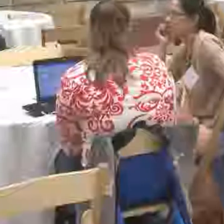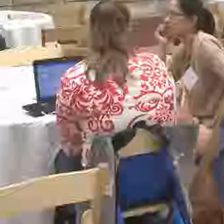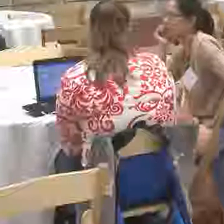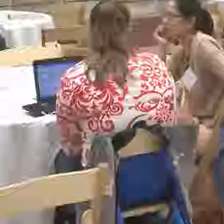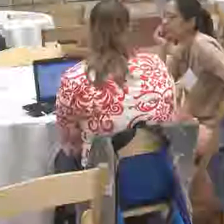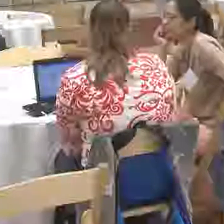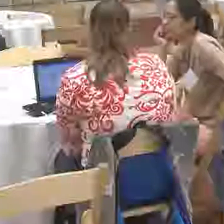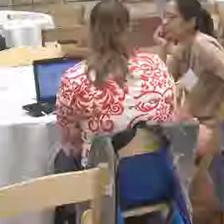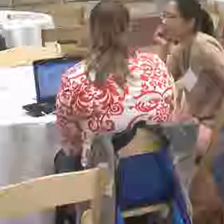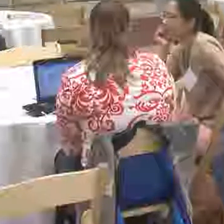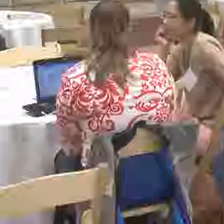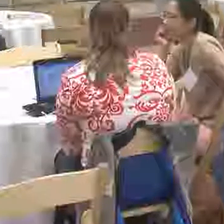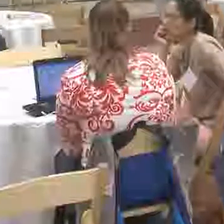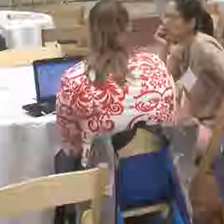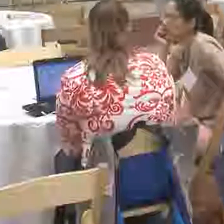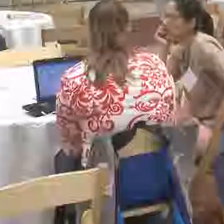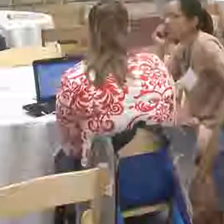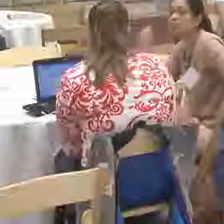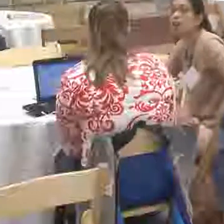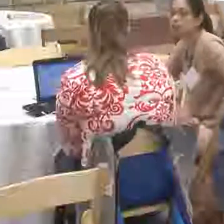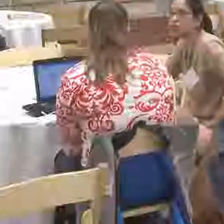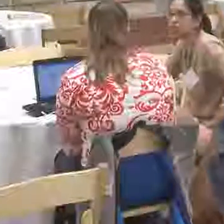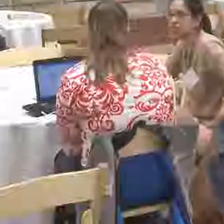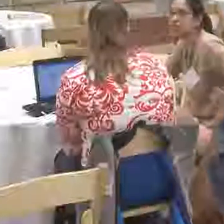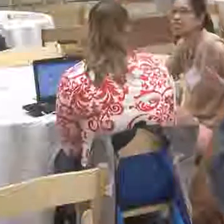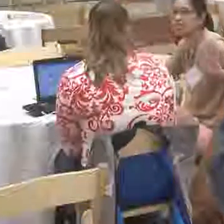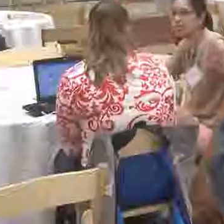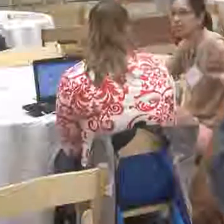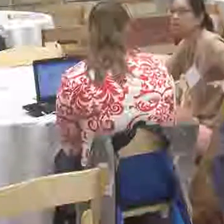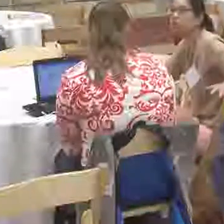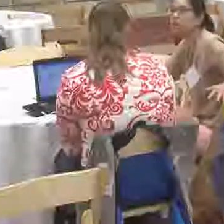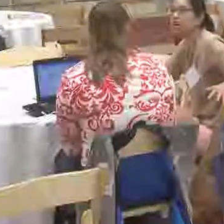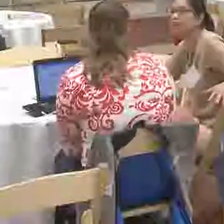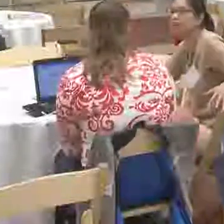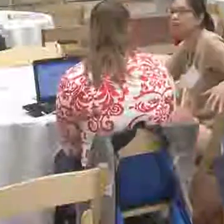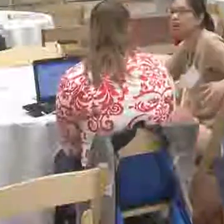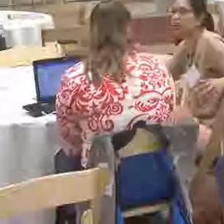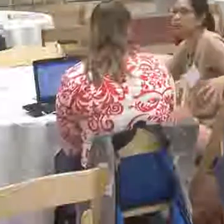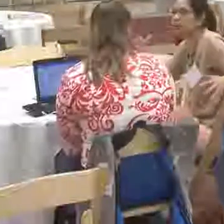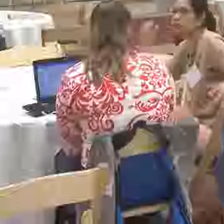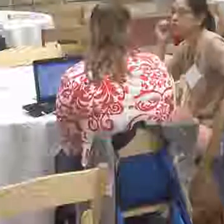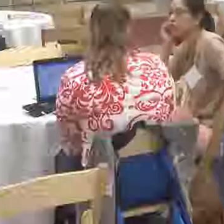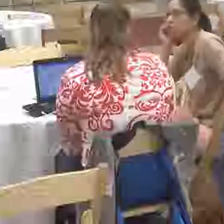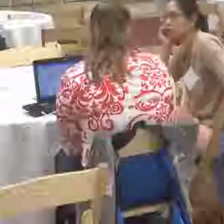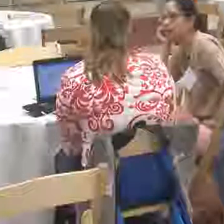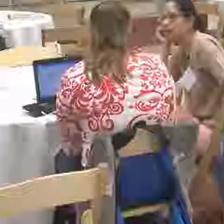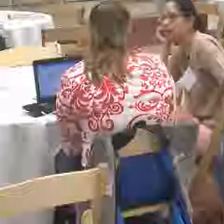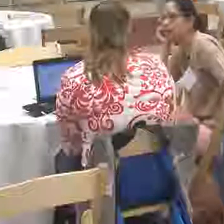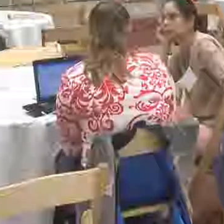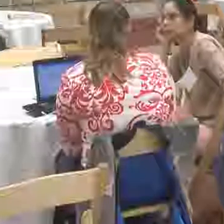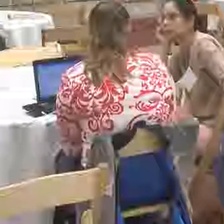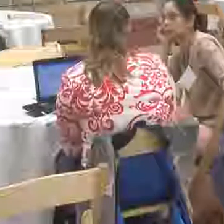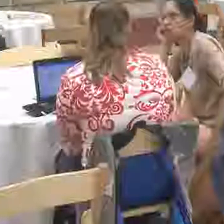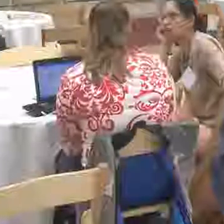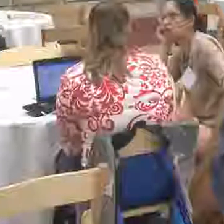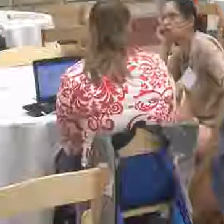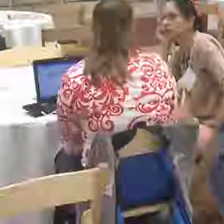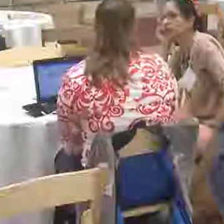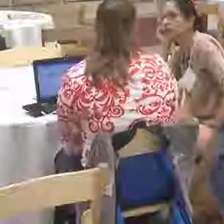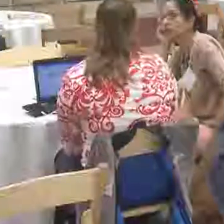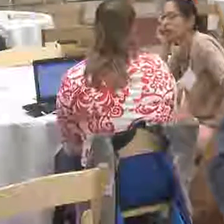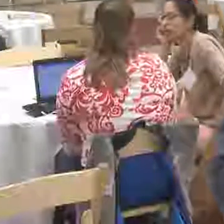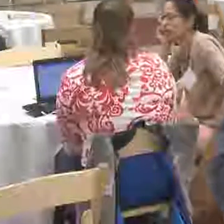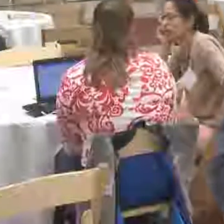issue of how can we build equity into all of our resilience planning and make sure that all residents are able to be part, not only of the